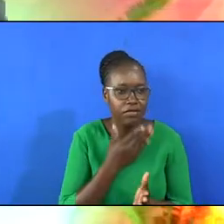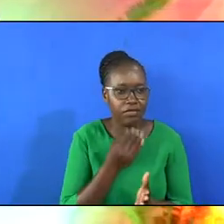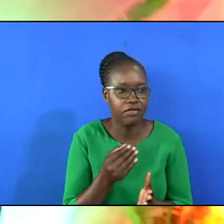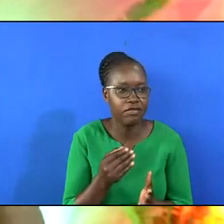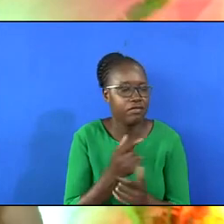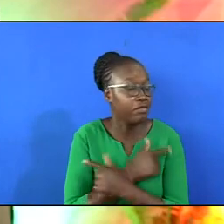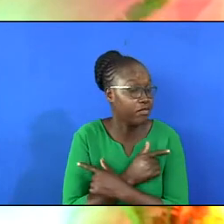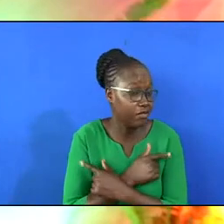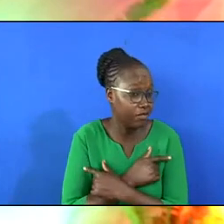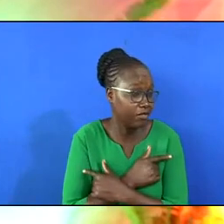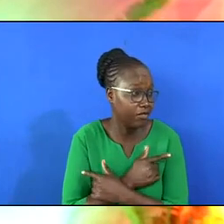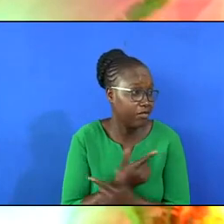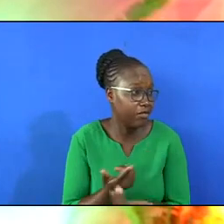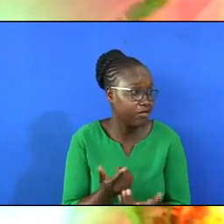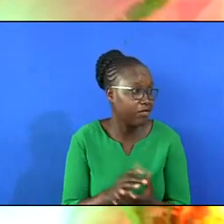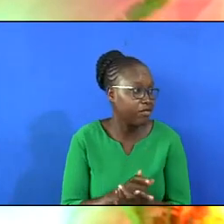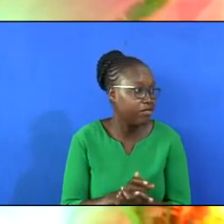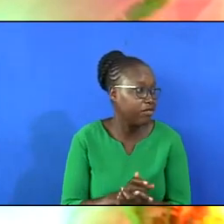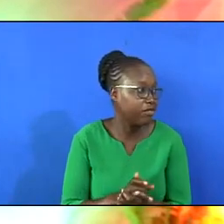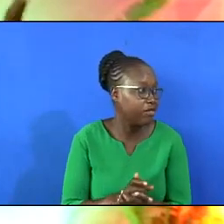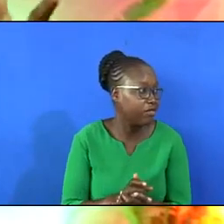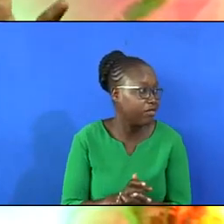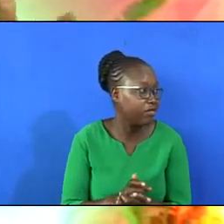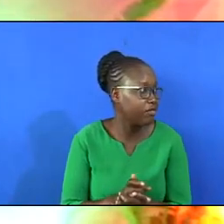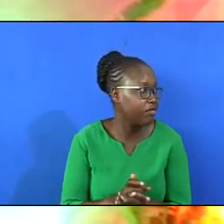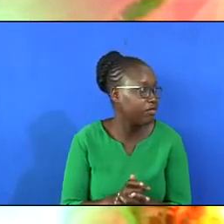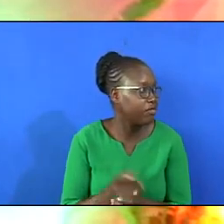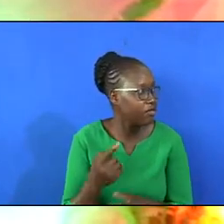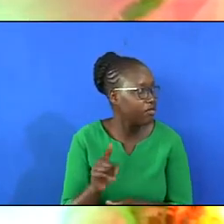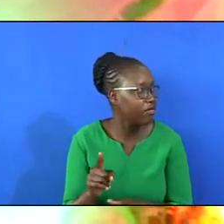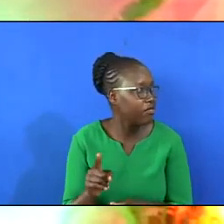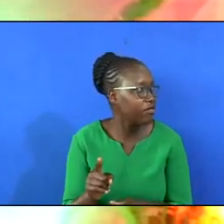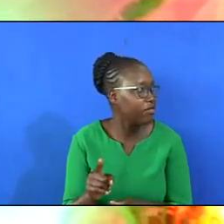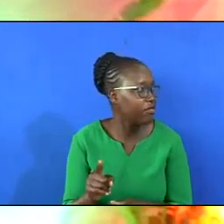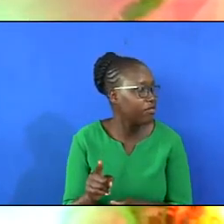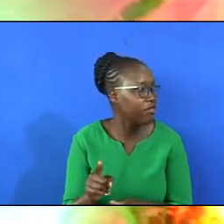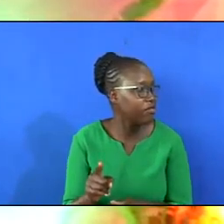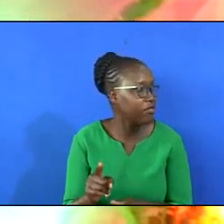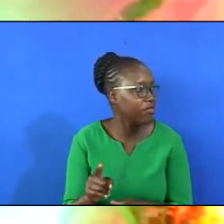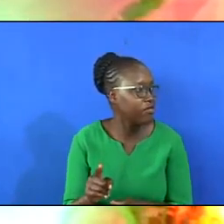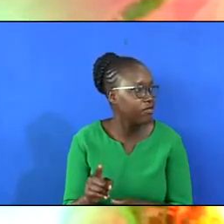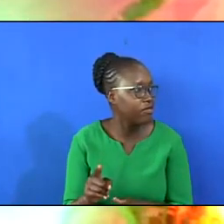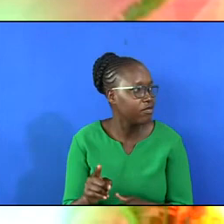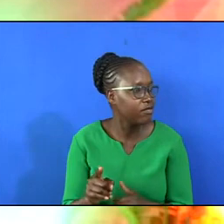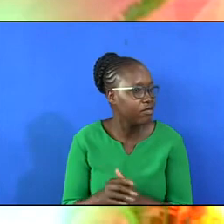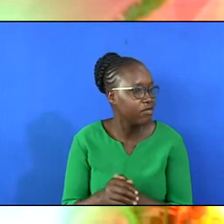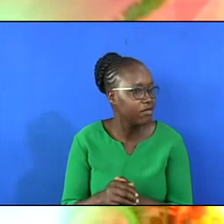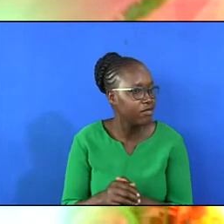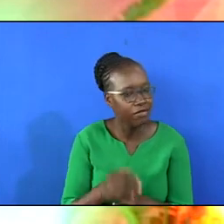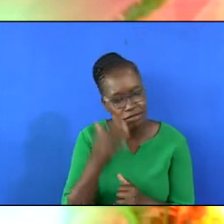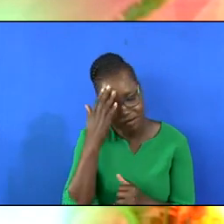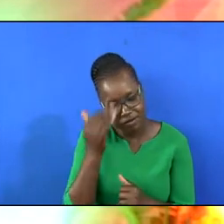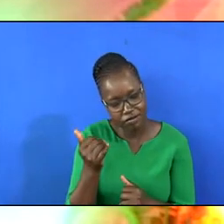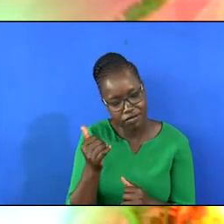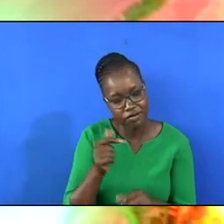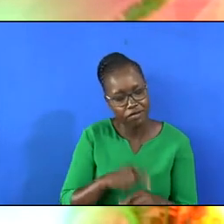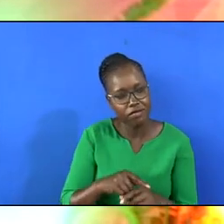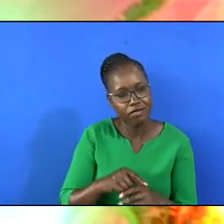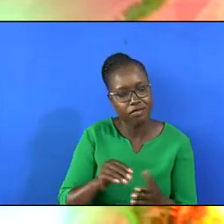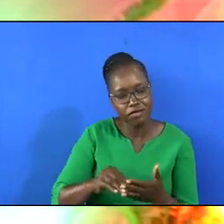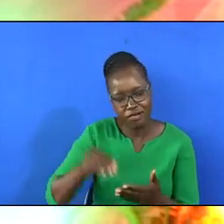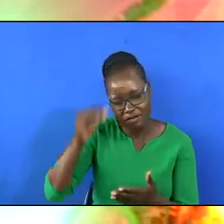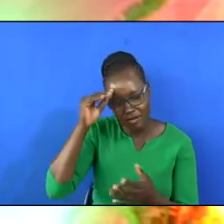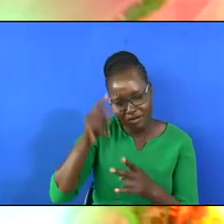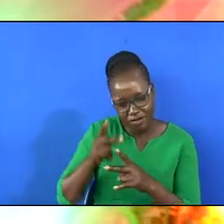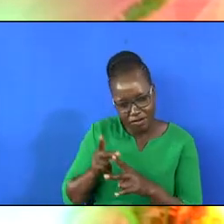to do loving that is that is correct but it's not accurate because when you study it